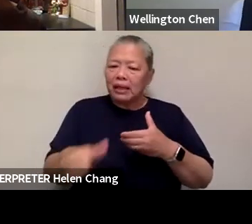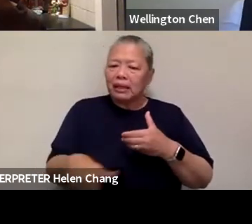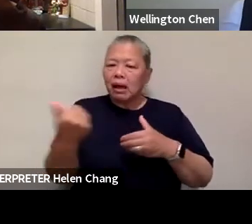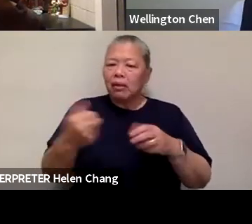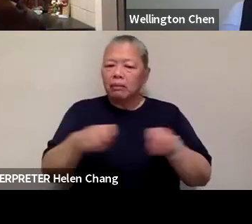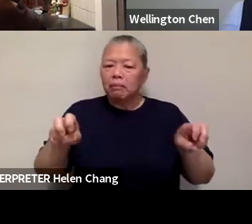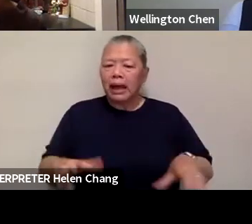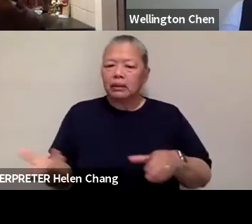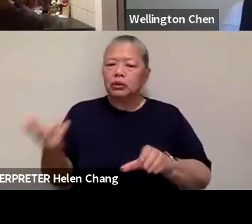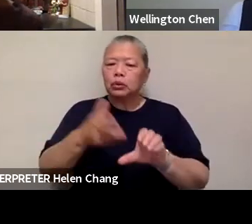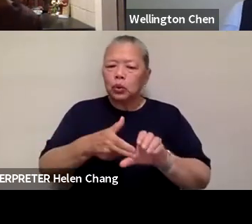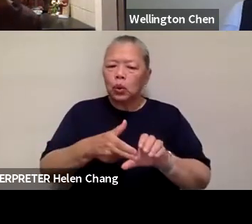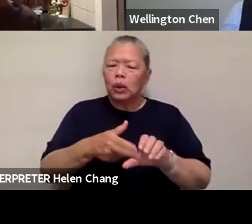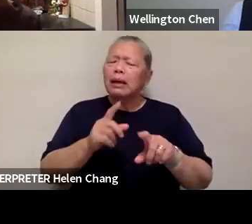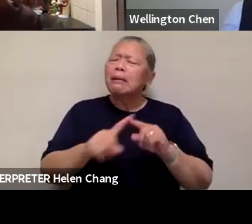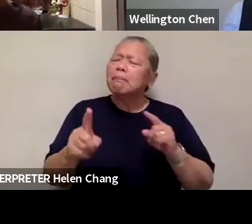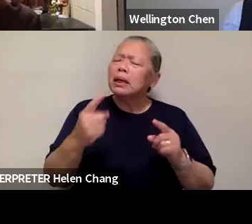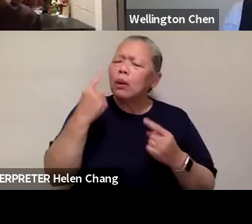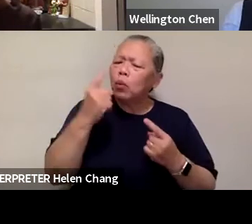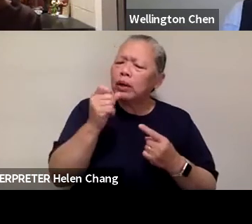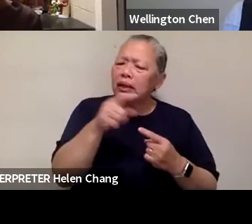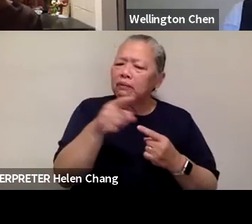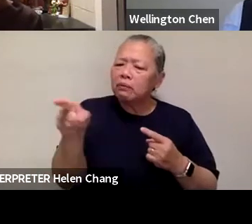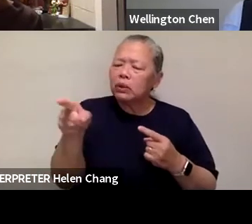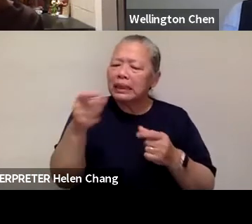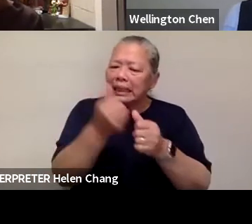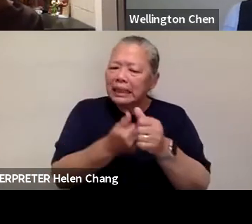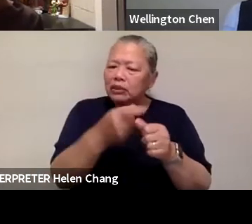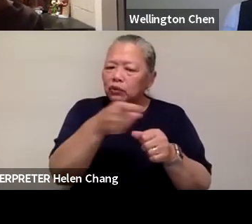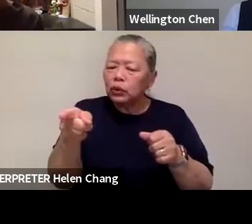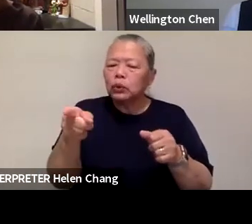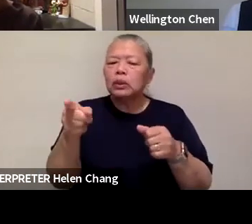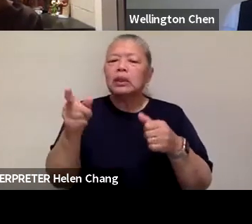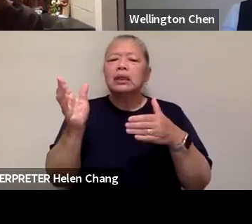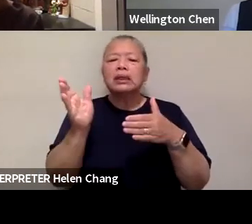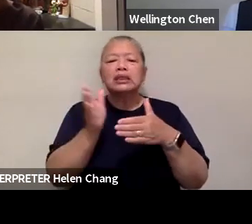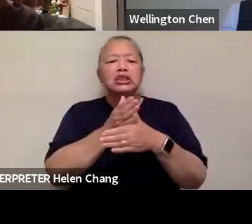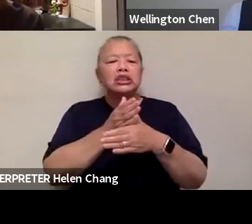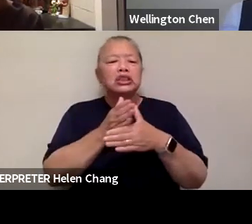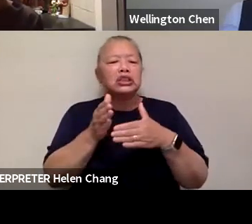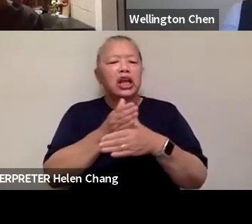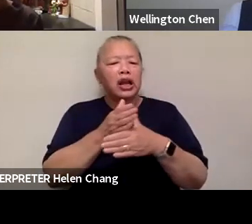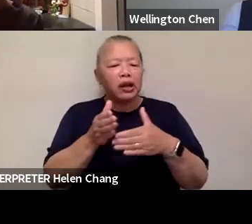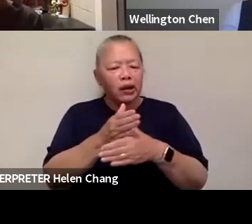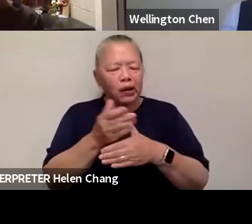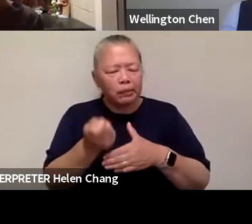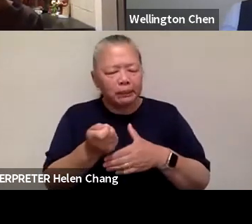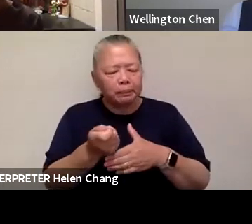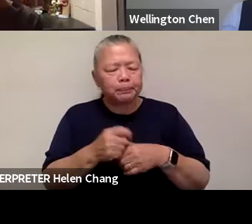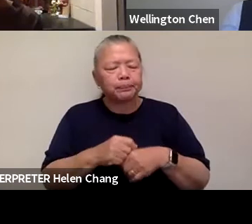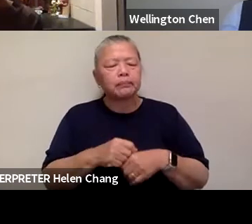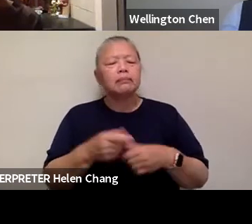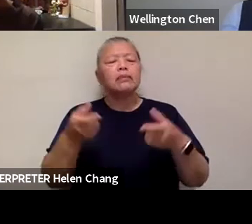a minute or so on the topic in the beginning of the pandemic, there was a lot of